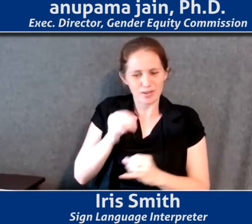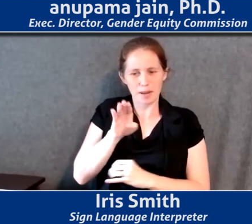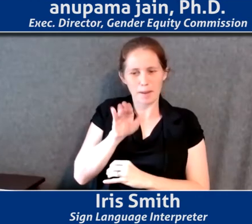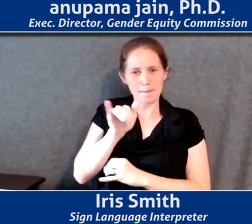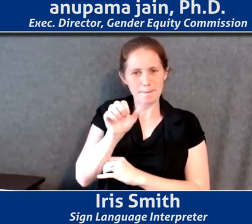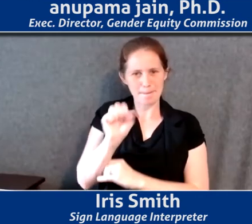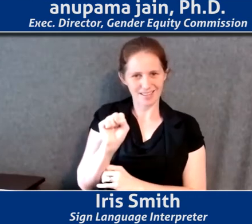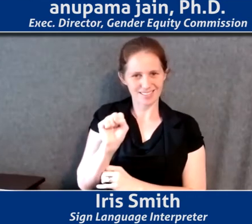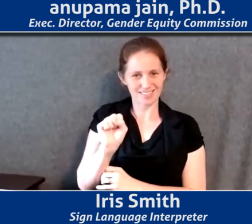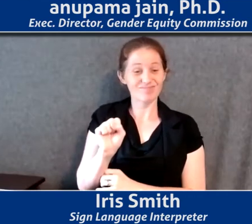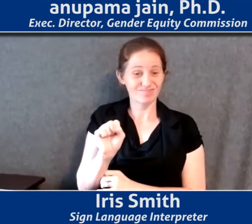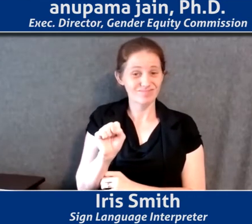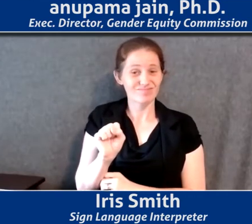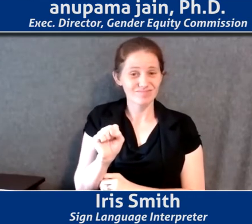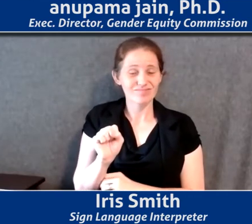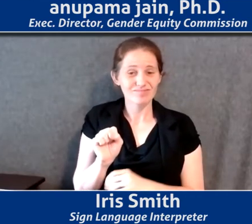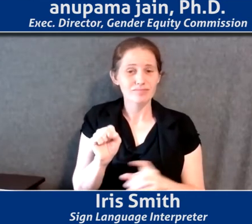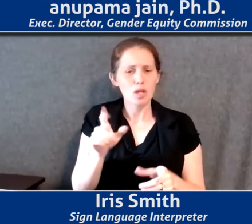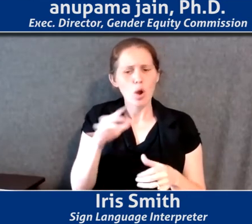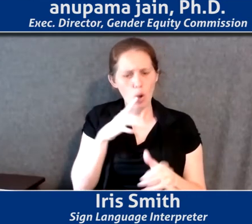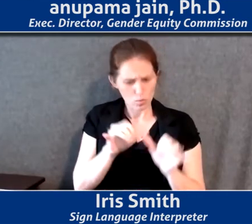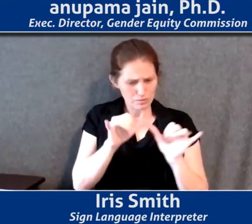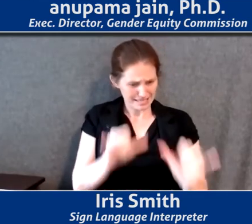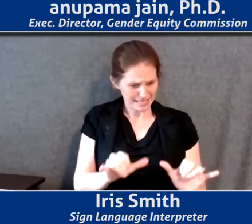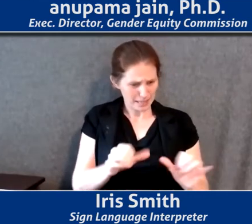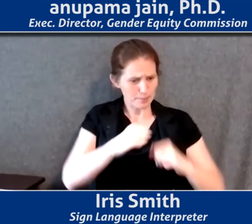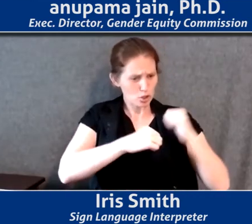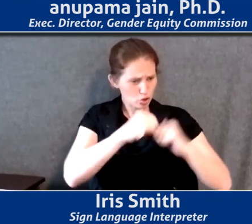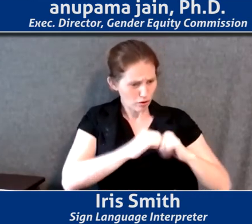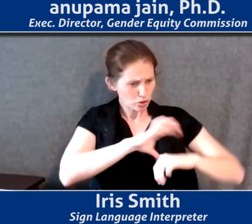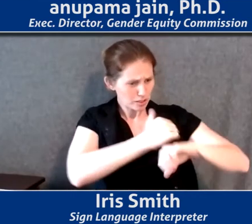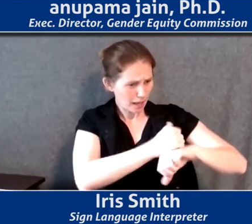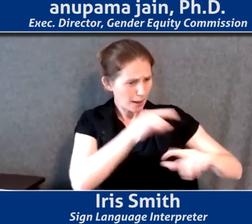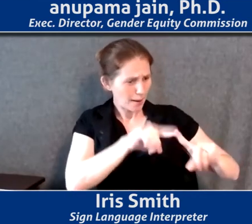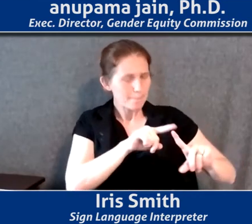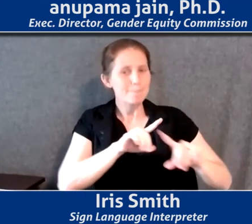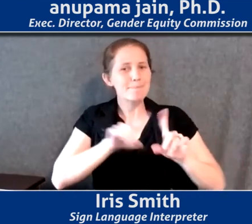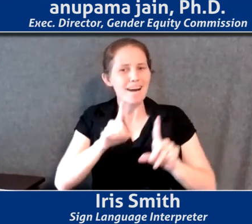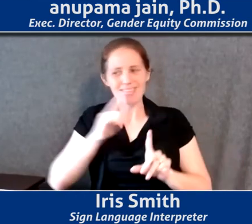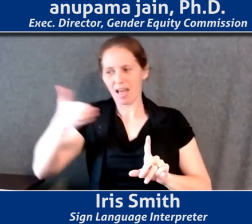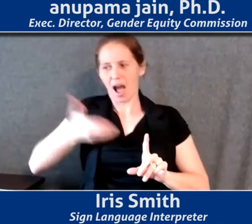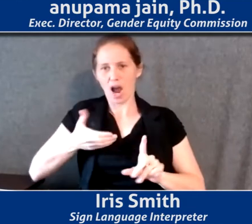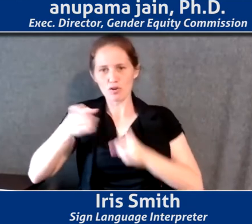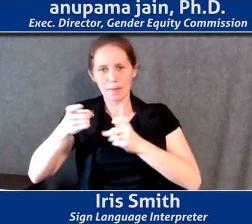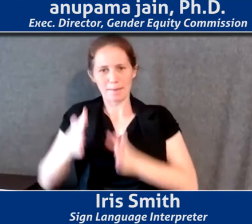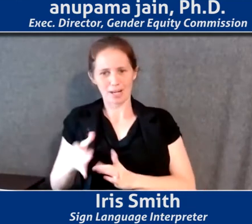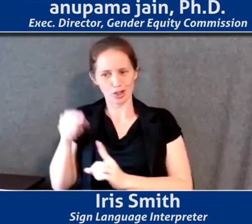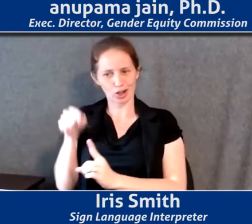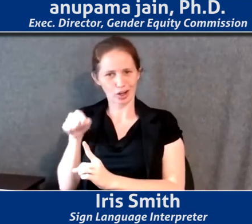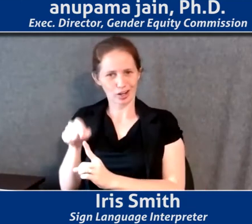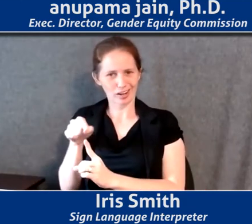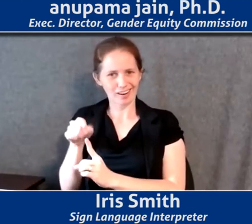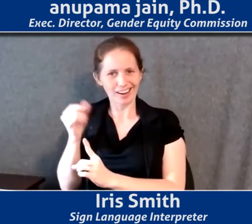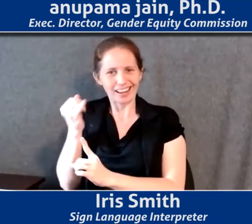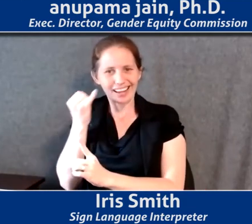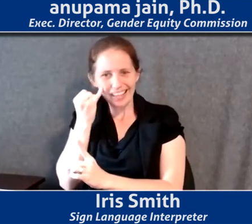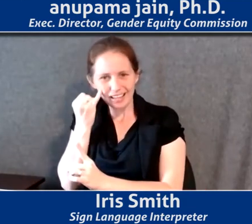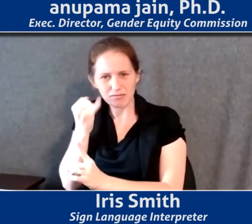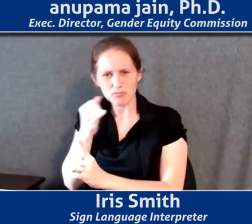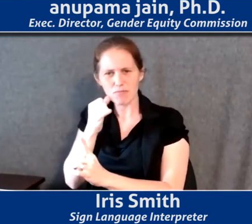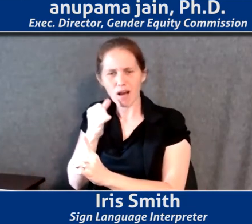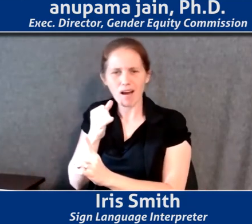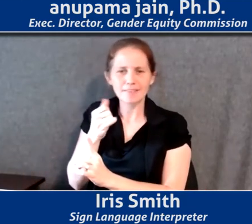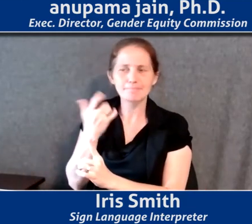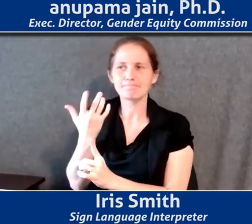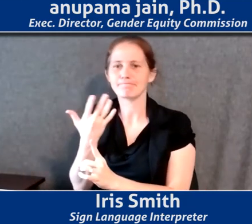So you could say, well, the structure or system is set up this way, but this hiring manager, if there is unforeseen or